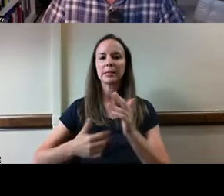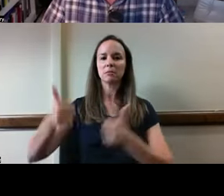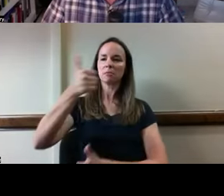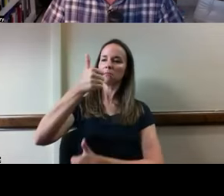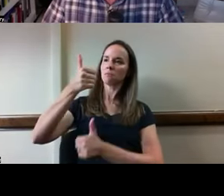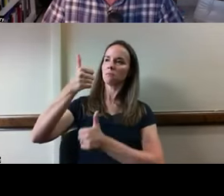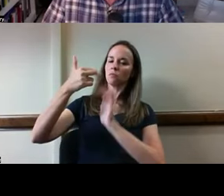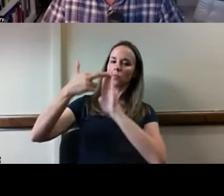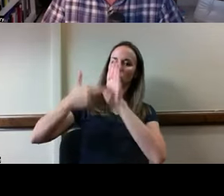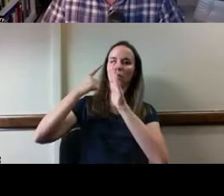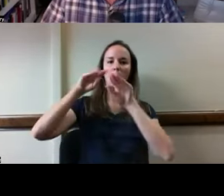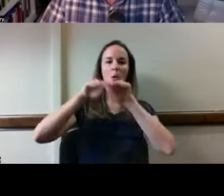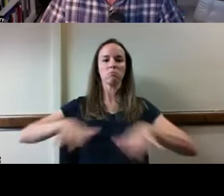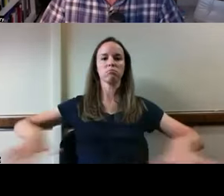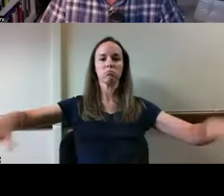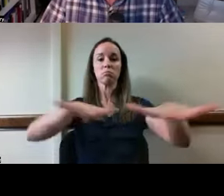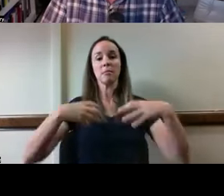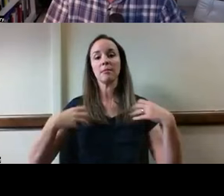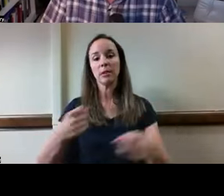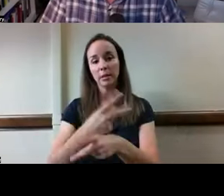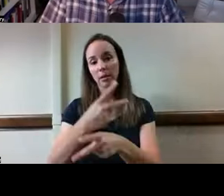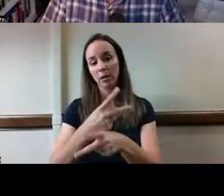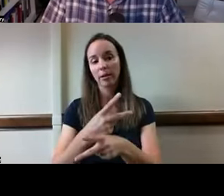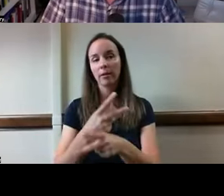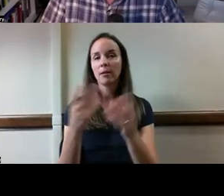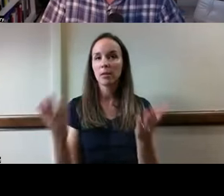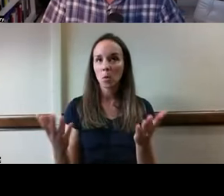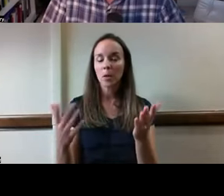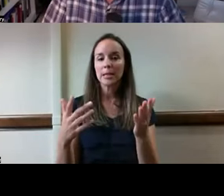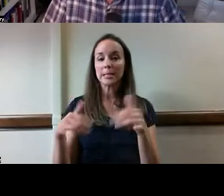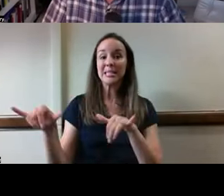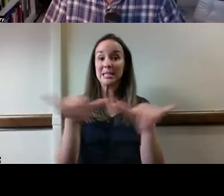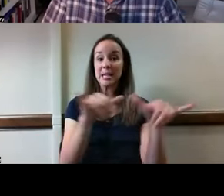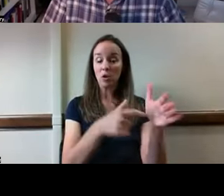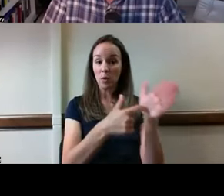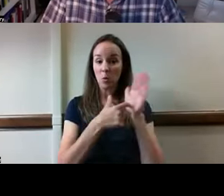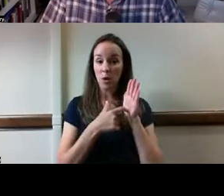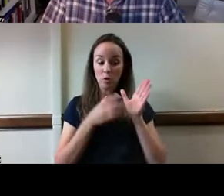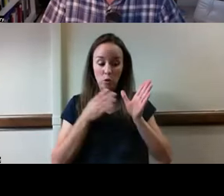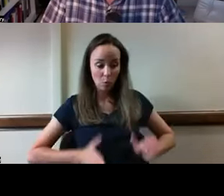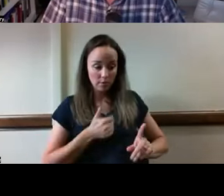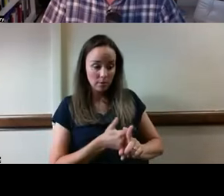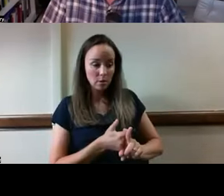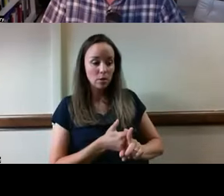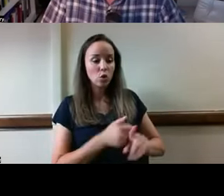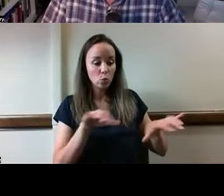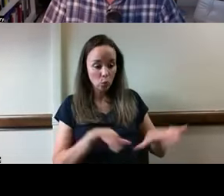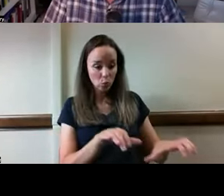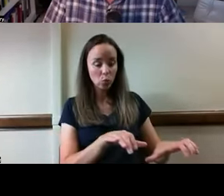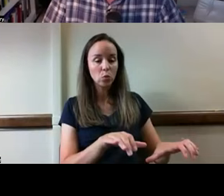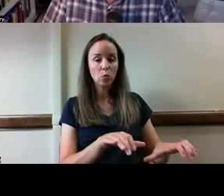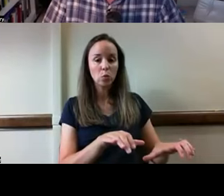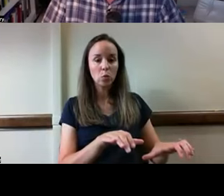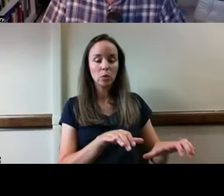care practice. And what it means is it's the standard that requires a person to perform your